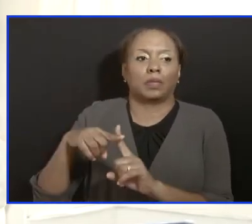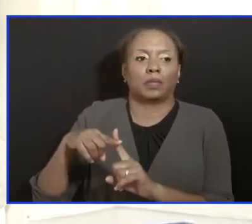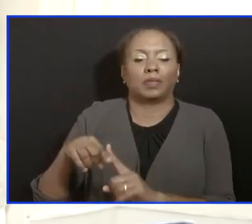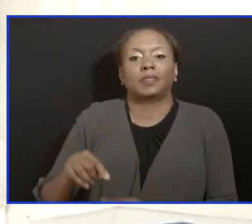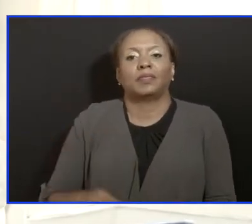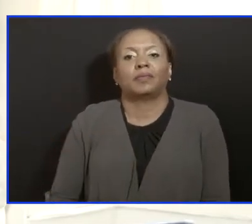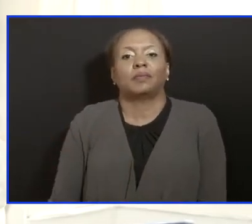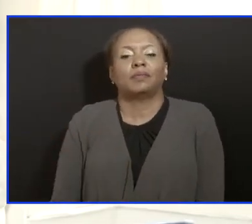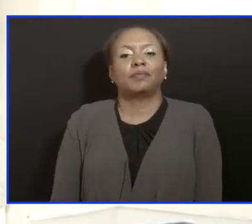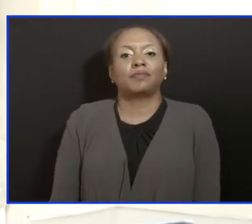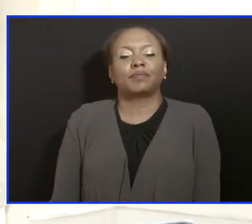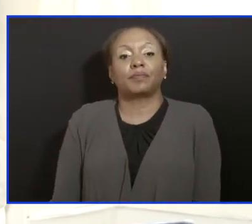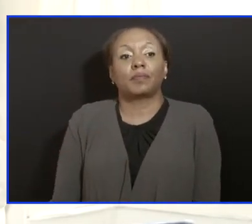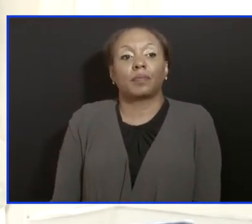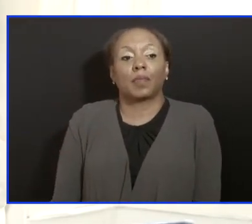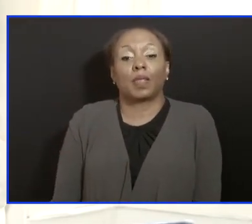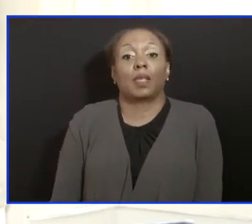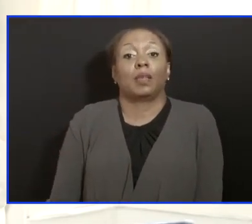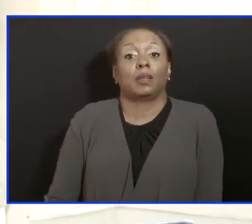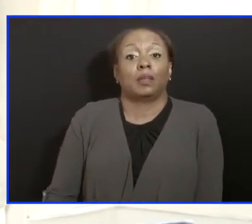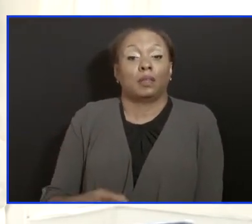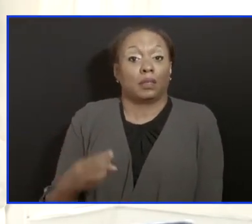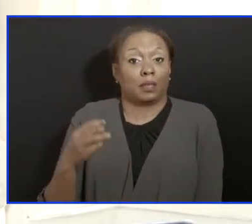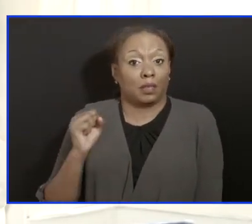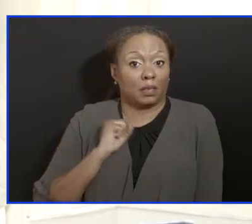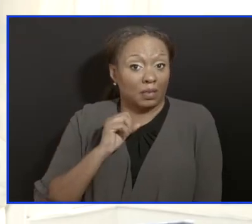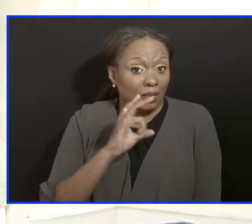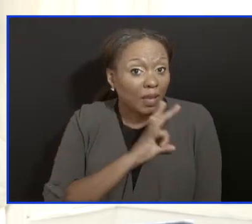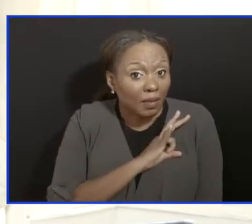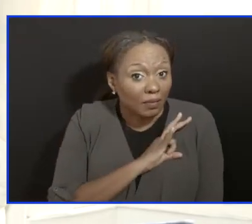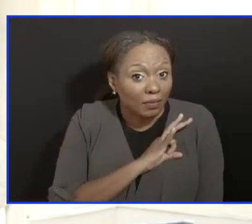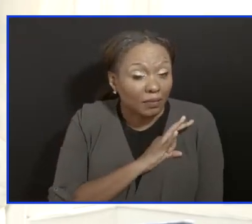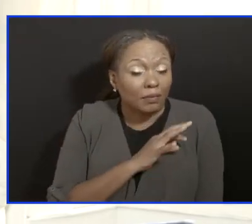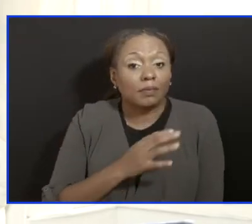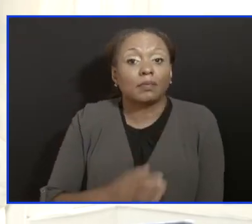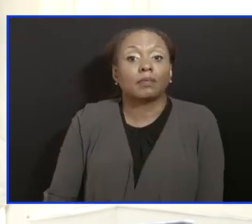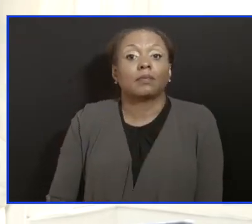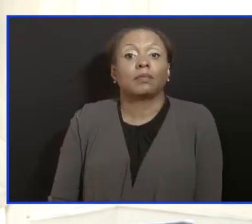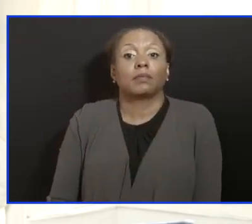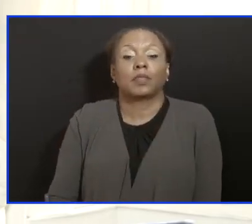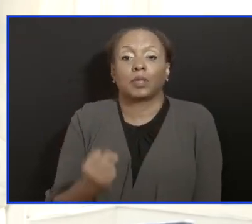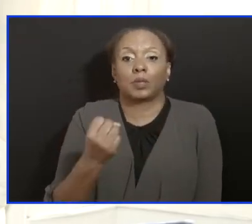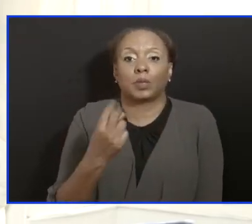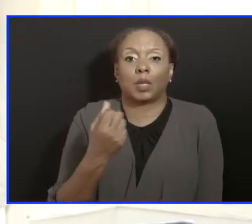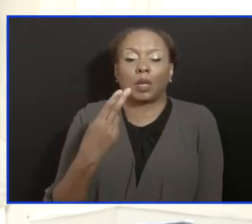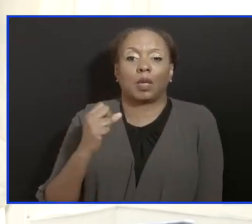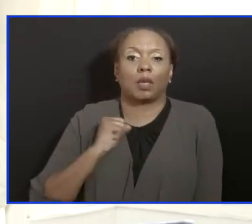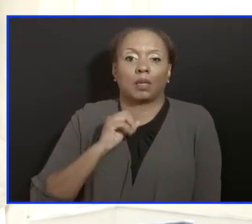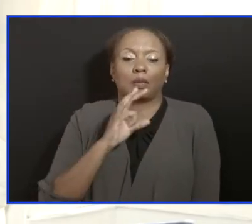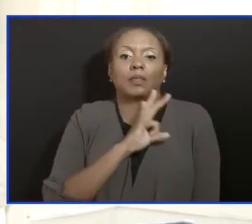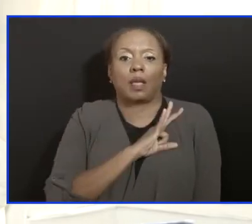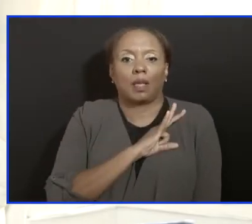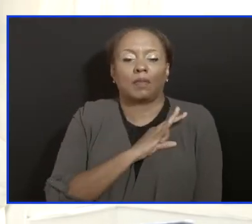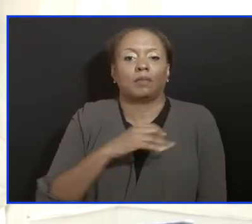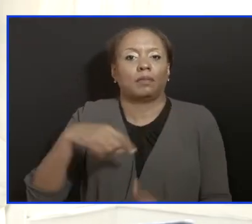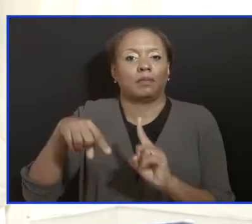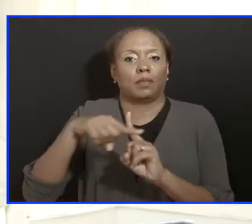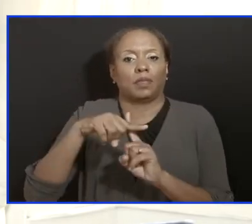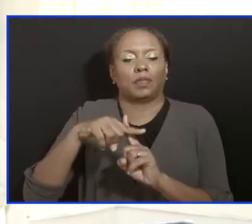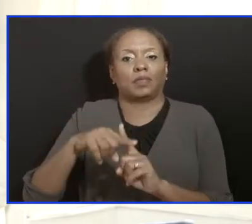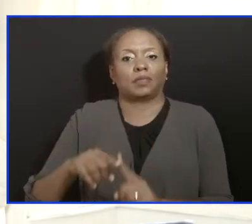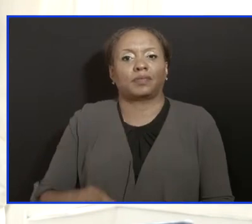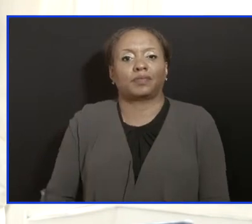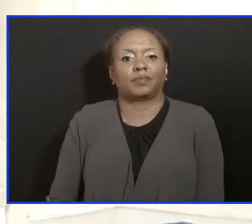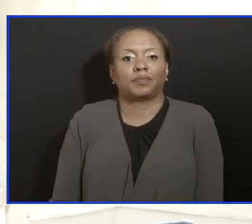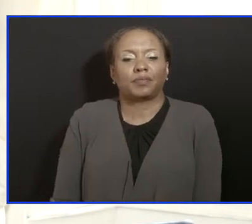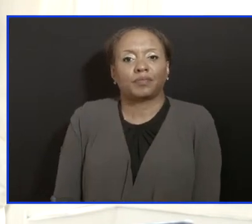In terms of the amount of staff affected with COVID, I found positive a total of 12 staff members were infected. But I